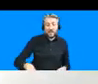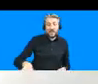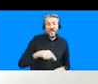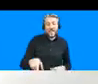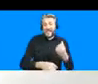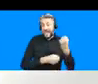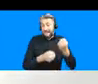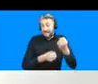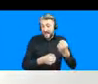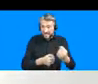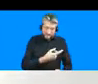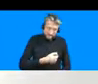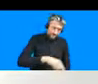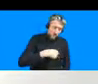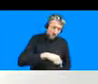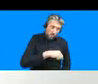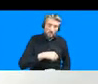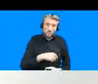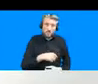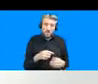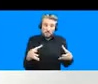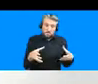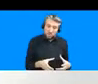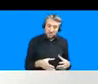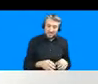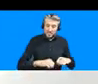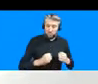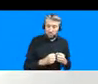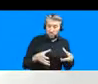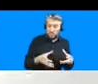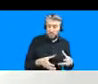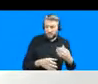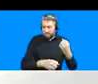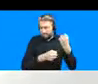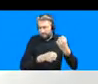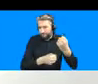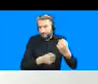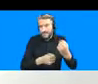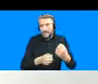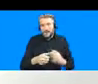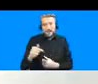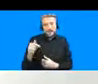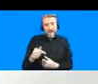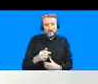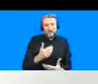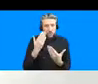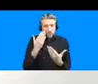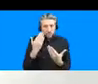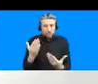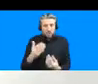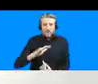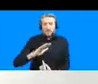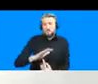of marginalized and least resourced urban residents has long underscored the critical importance of